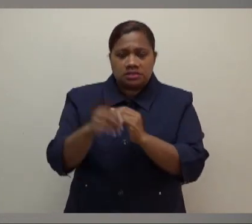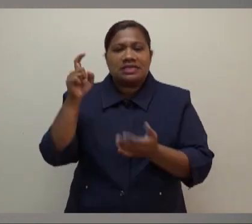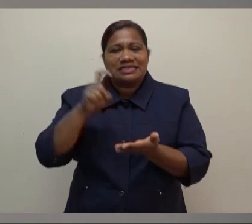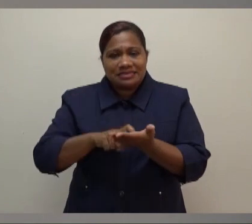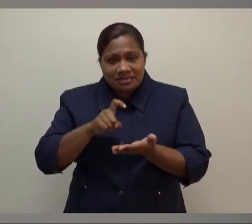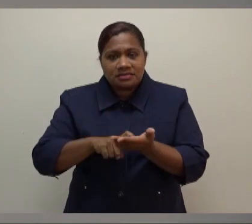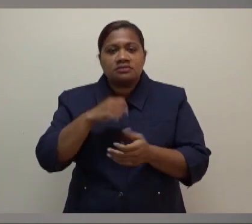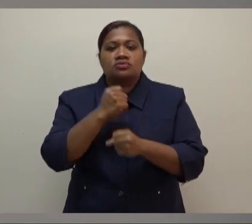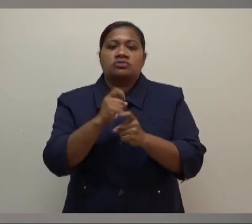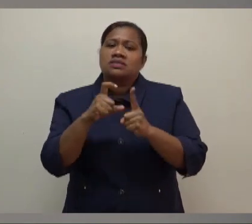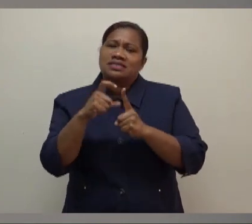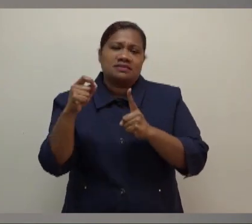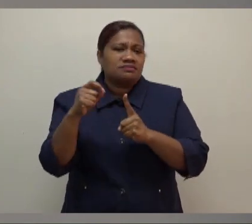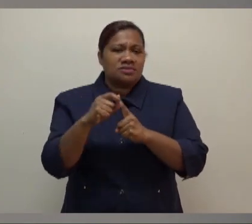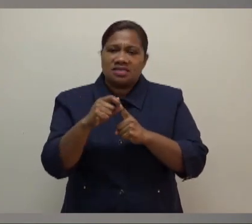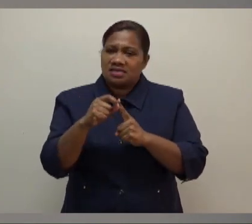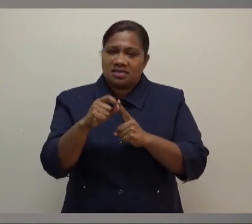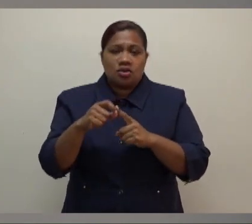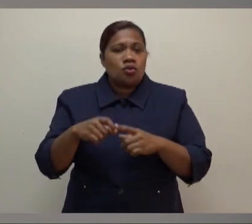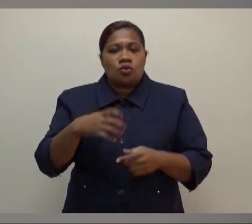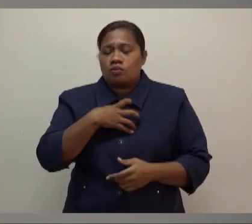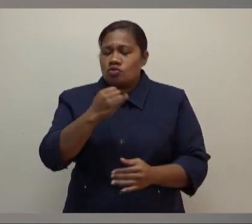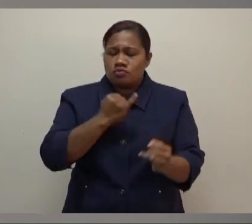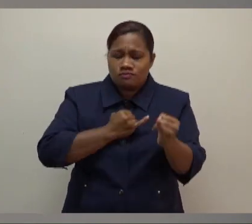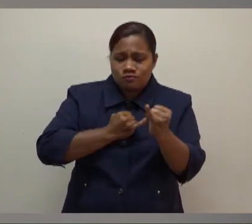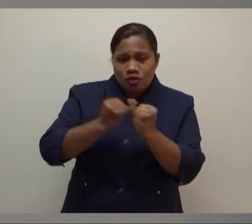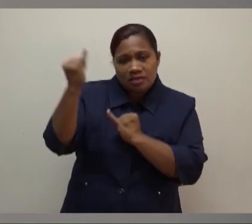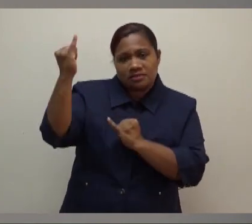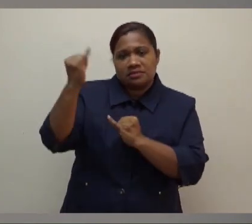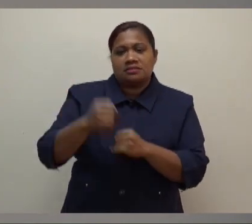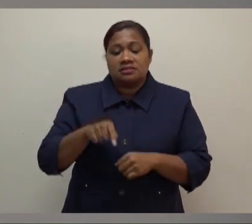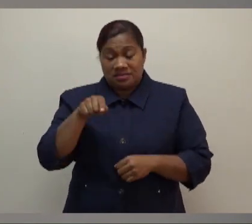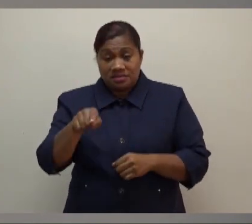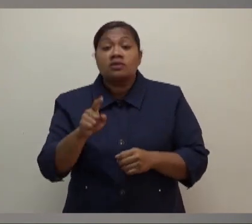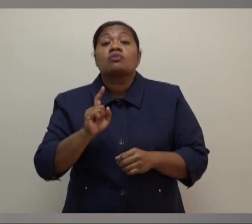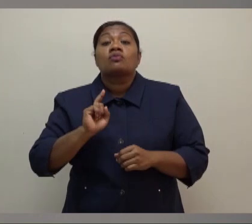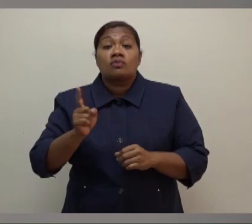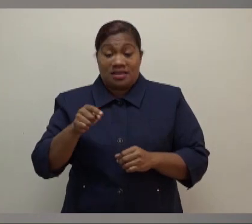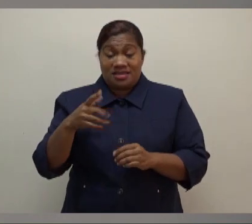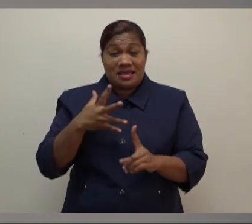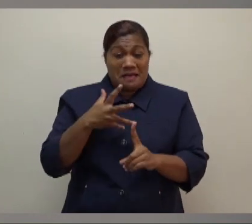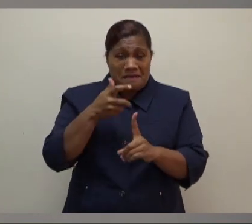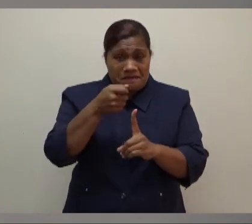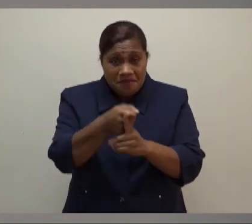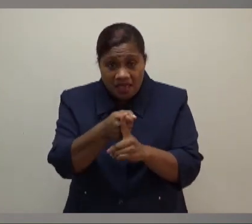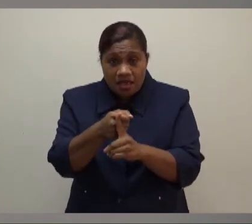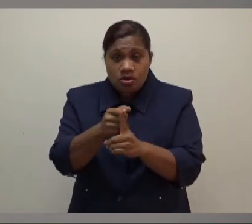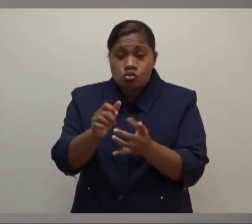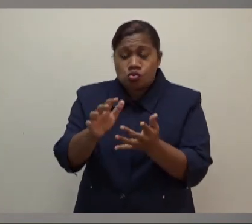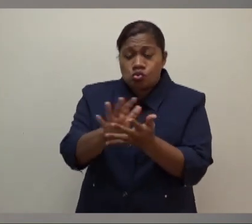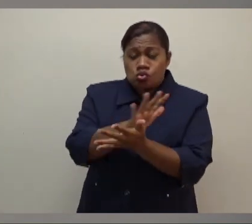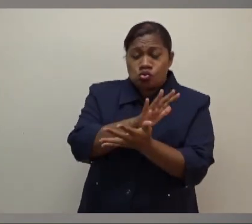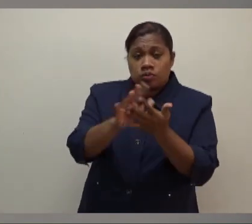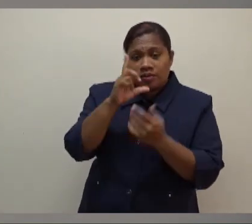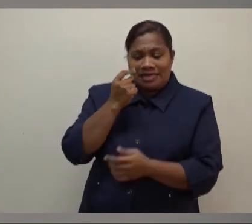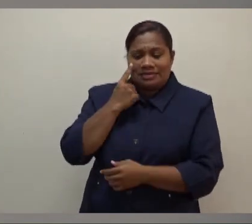would have been in a far worse position. This is apart from the devastating impact we would have seen on the socioeconomic front. It